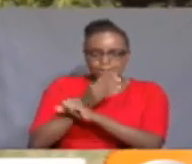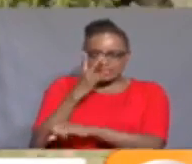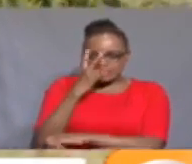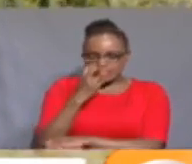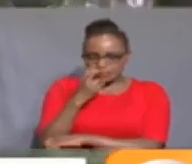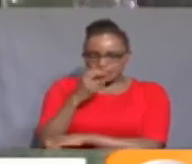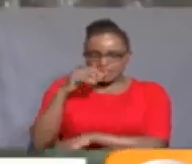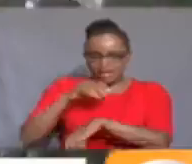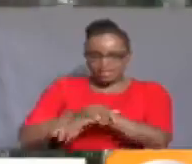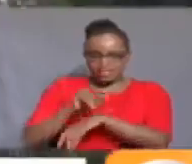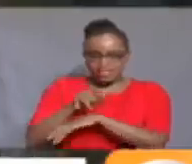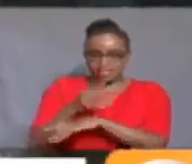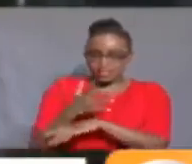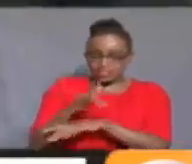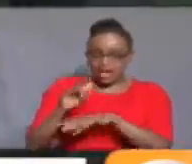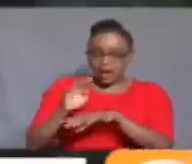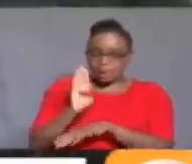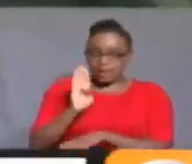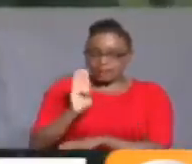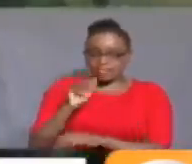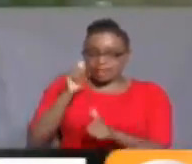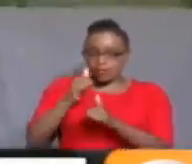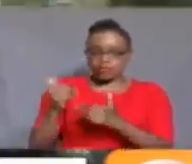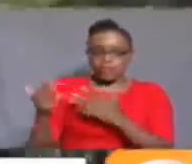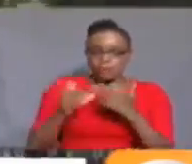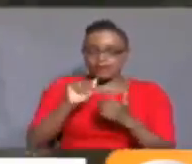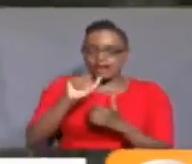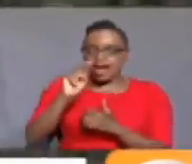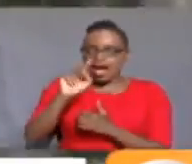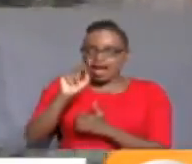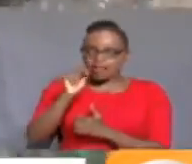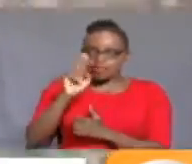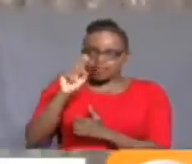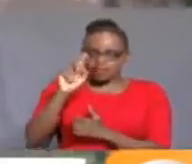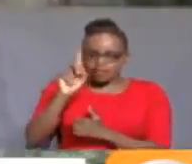been exposed to a bacteria that causes anthrax.